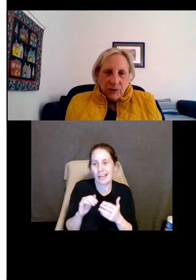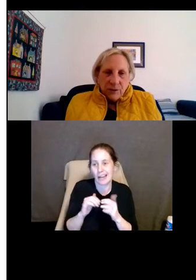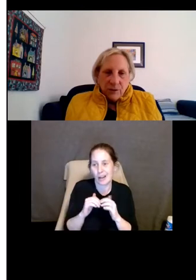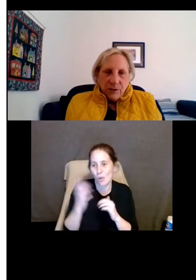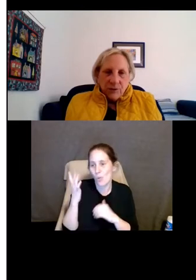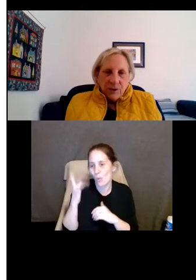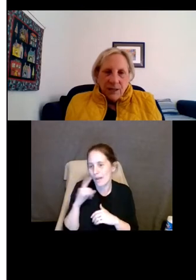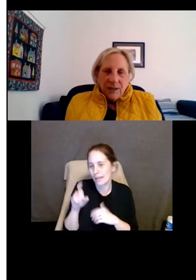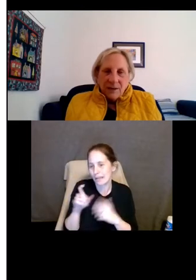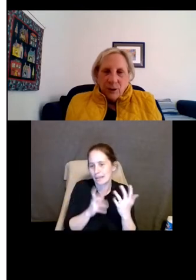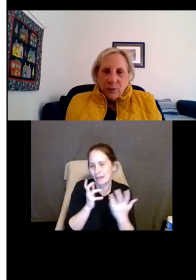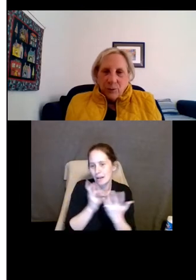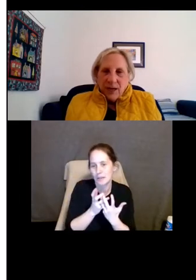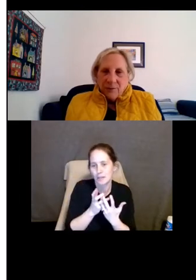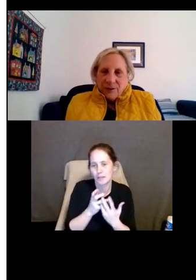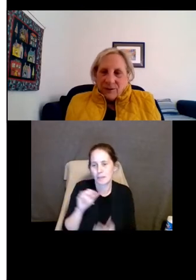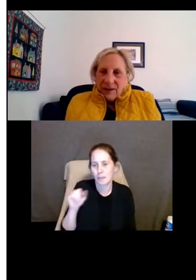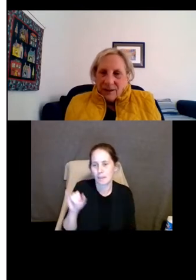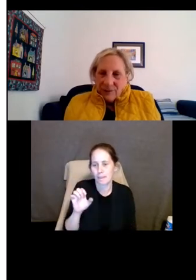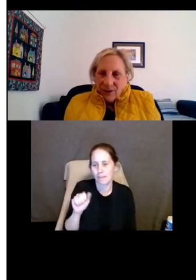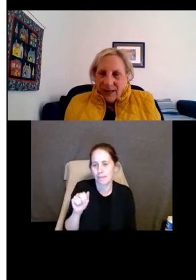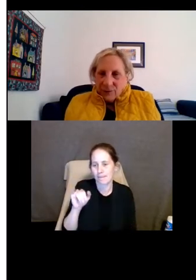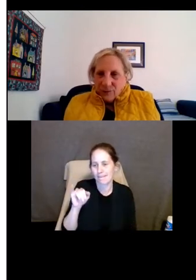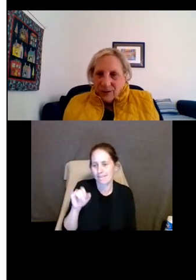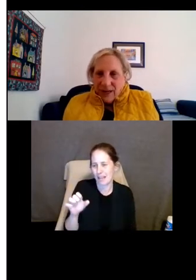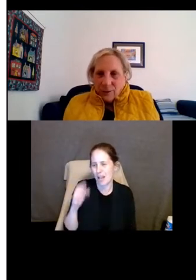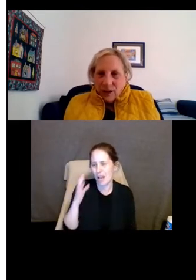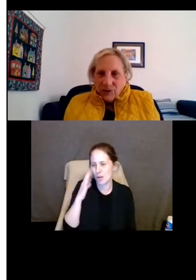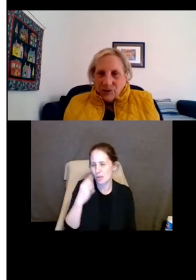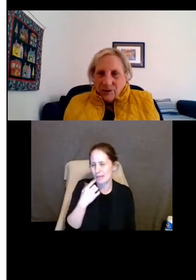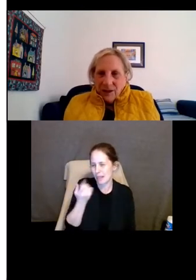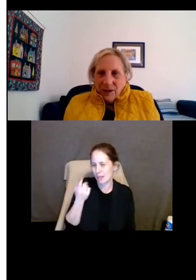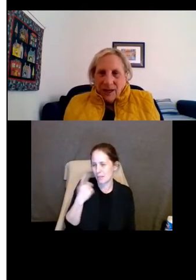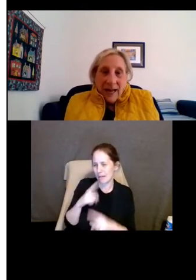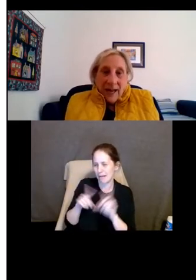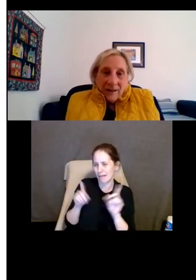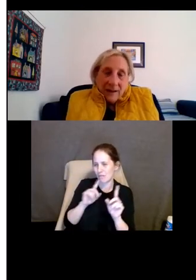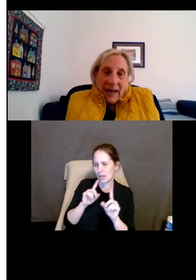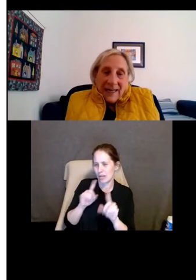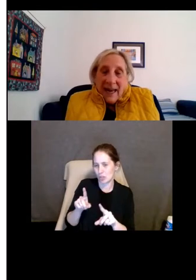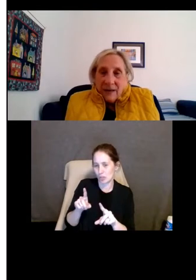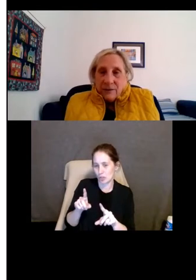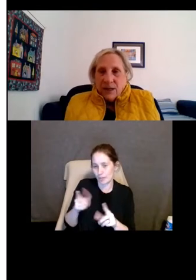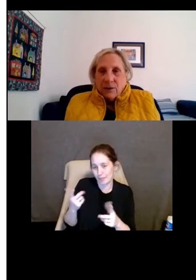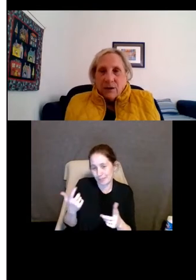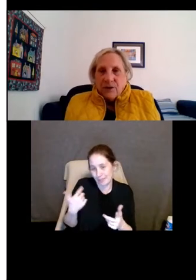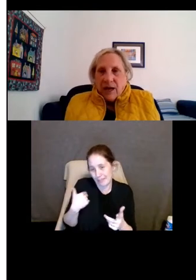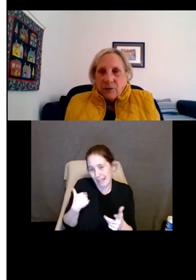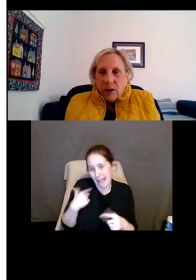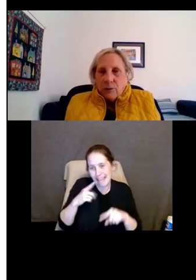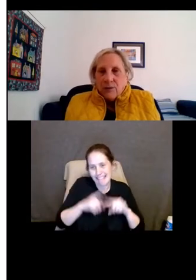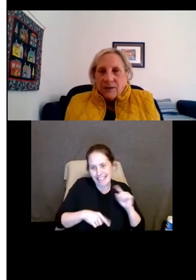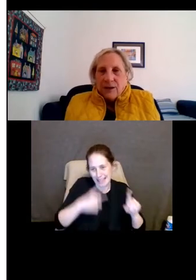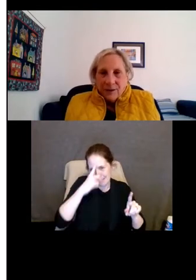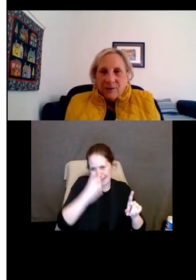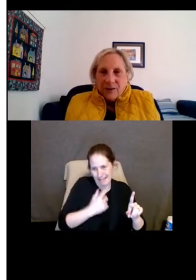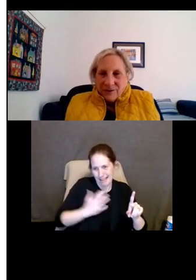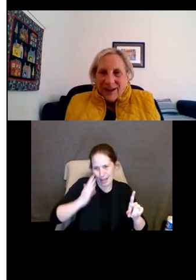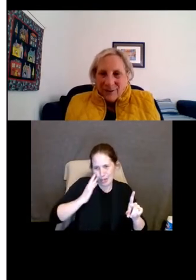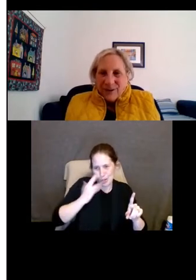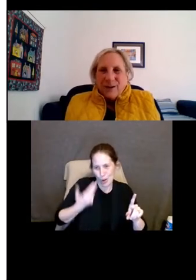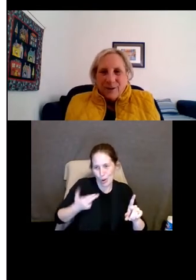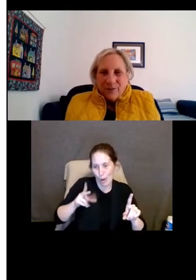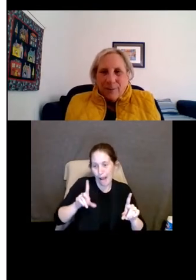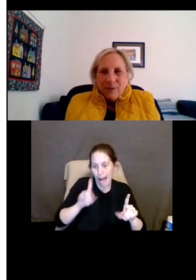accommodation. Janine, I know you gave a slightly different answer to that question and I can't because I know that the HUD